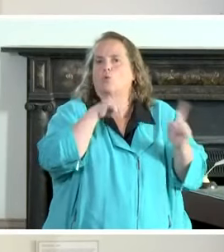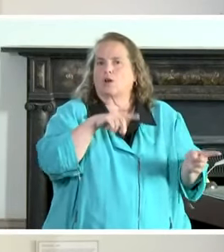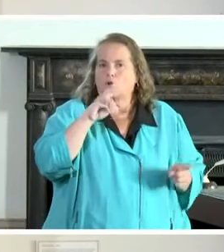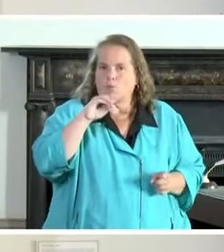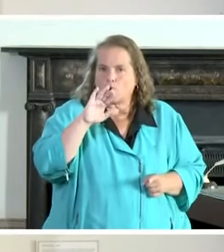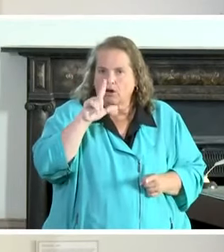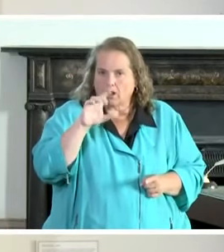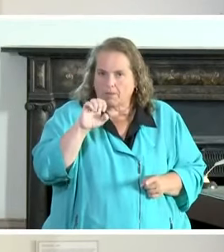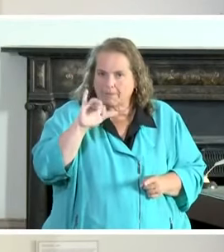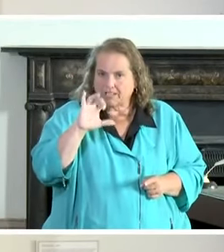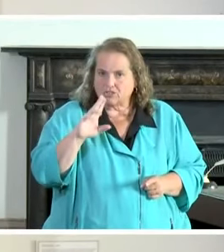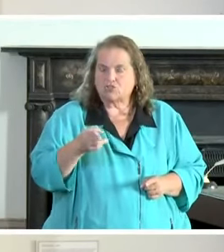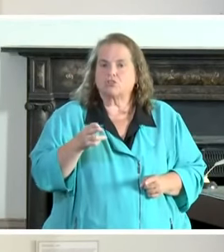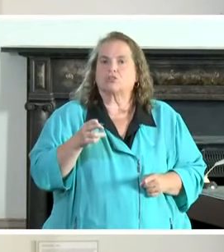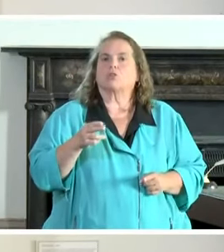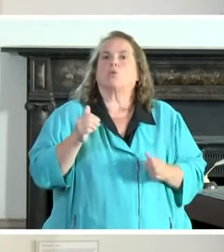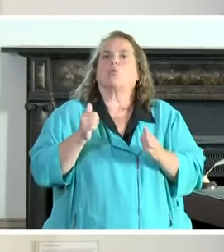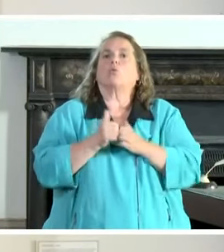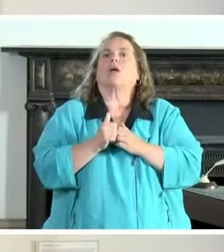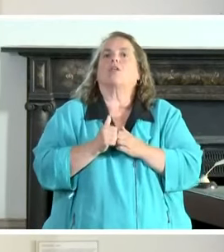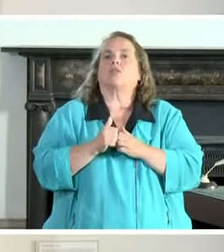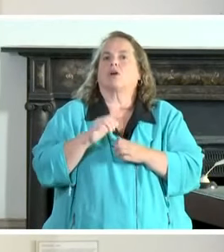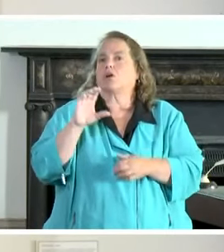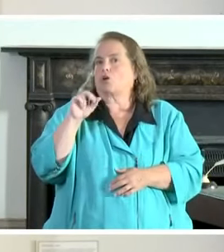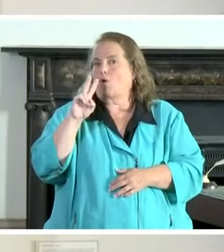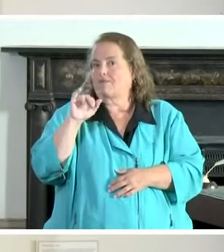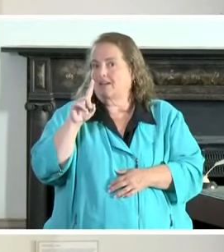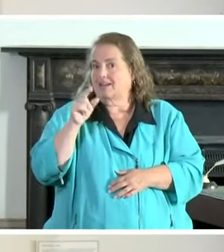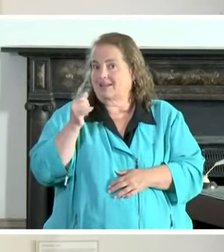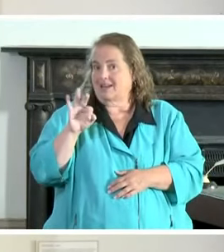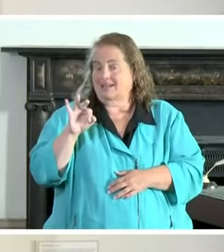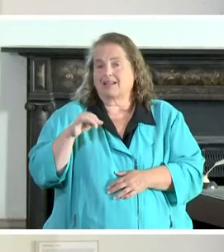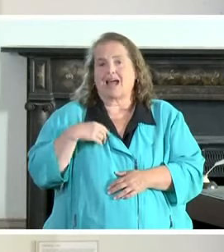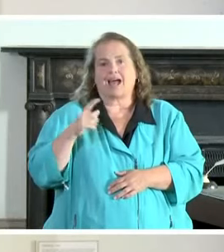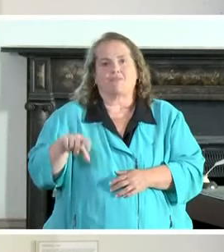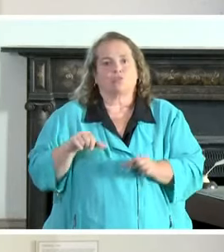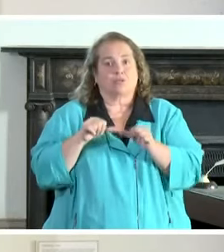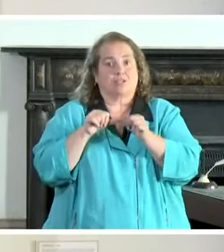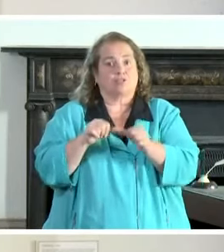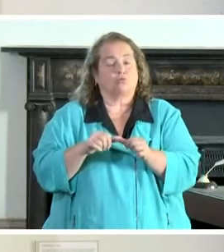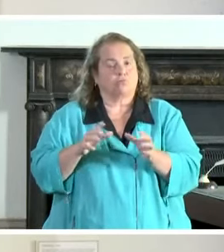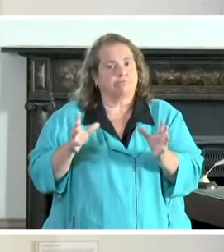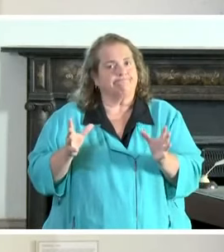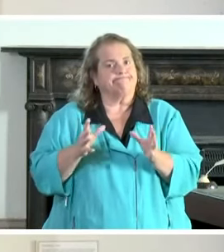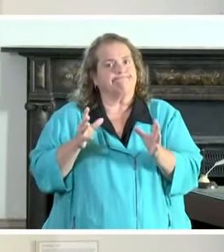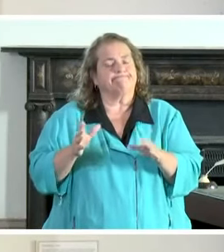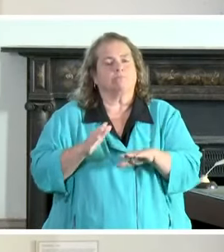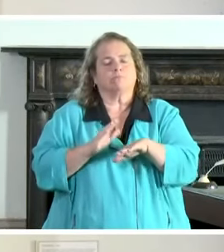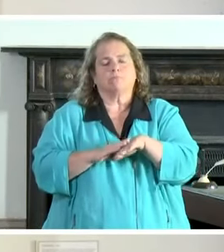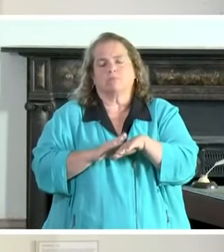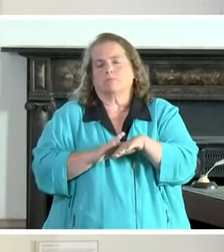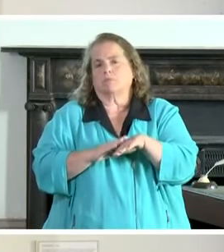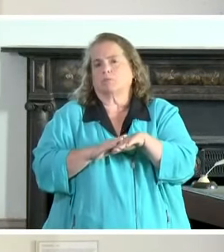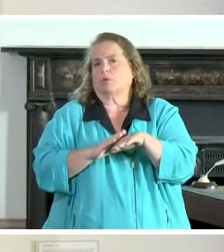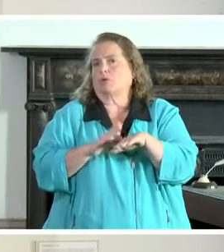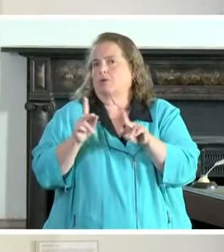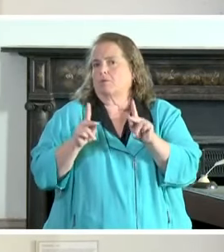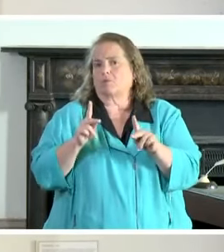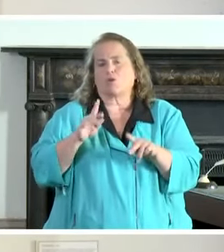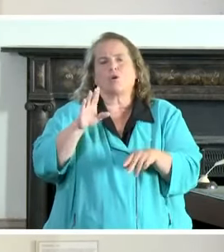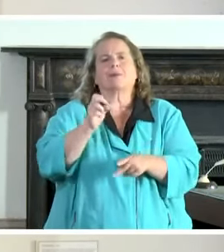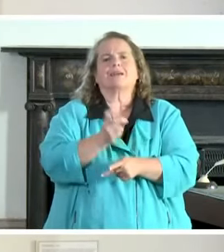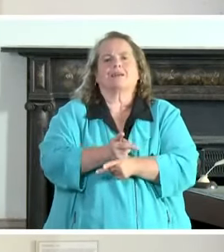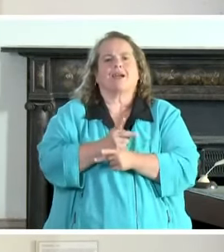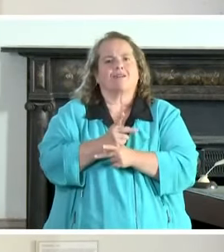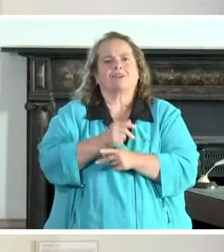with covid 19. i have to continue to urge and beg folks be careful it's not time to be cavalier